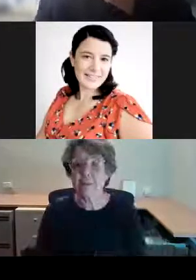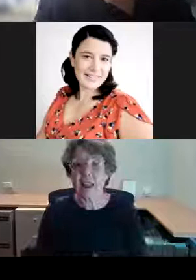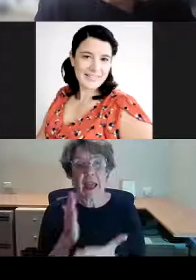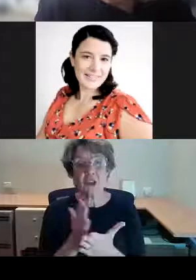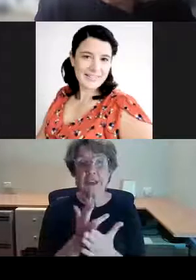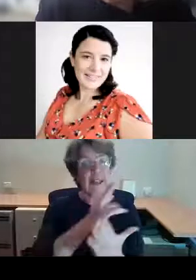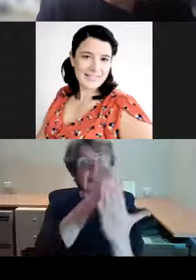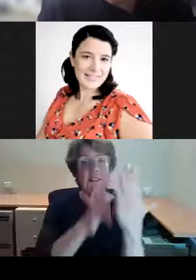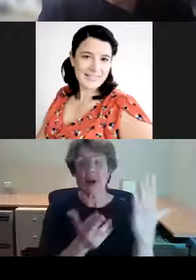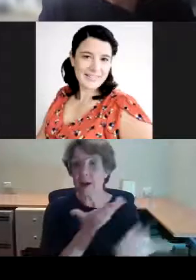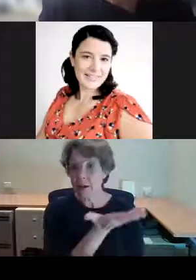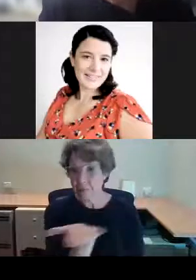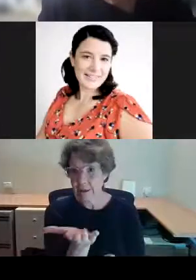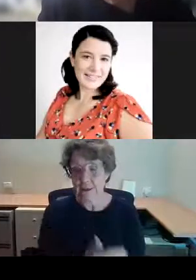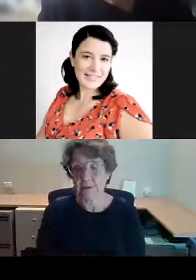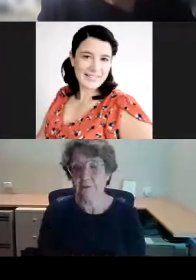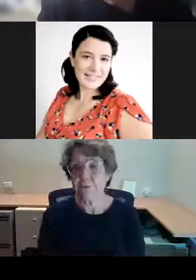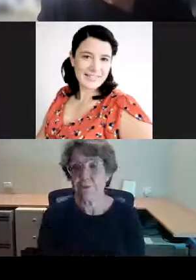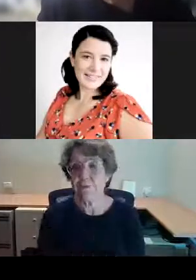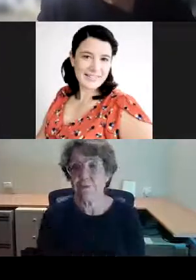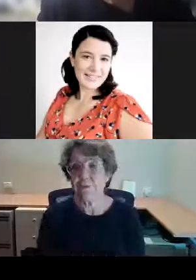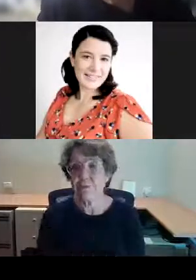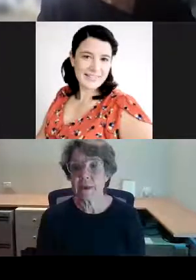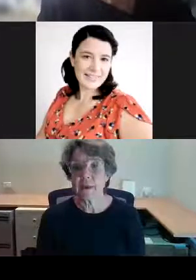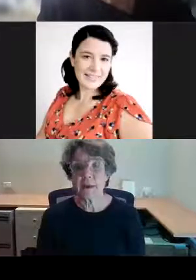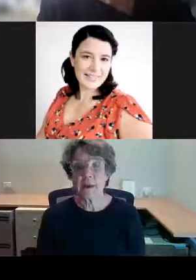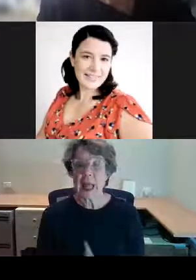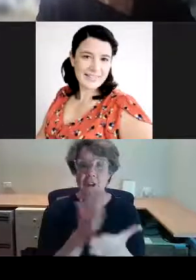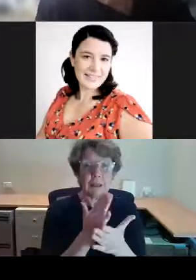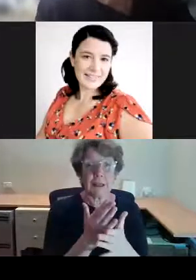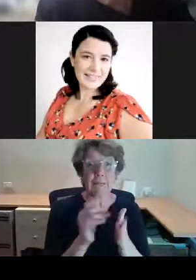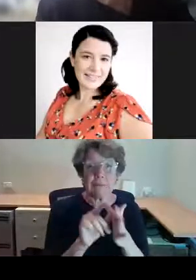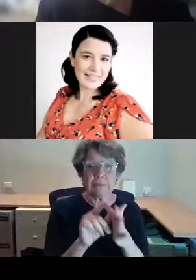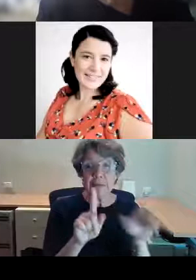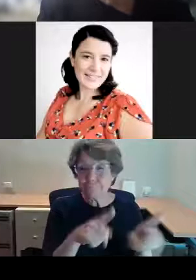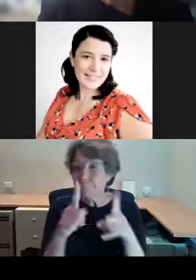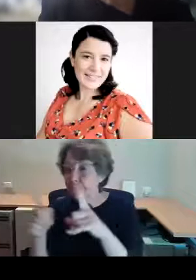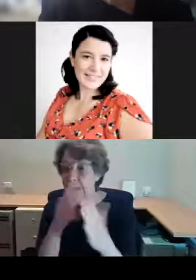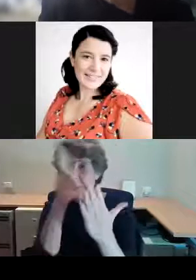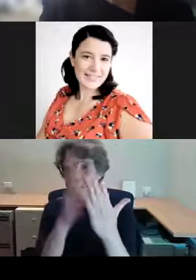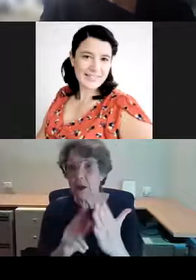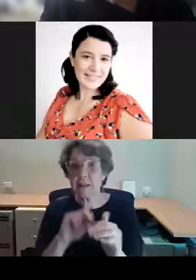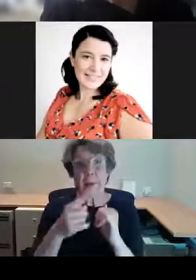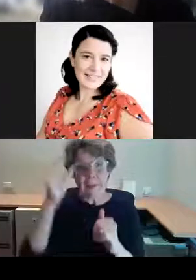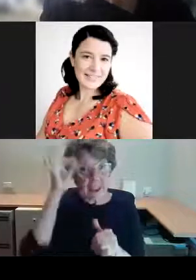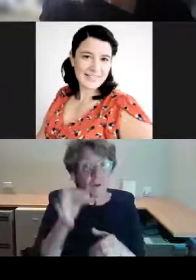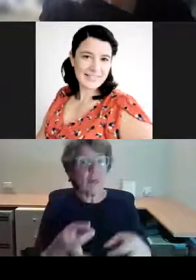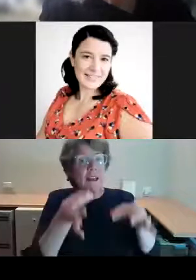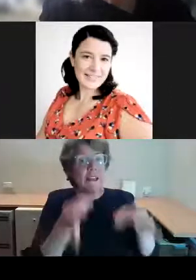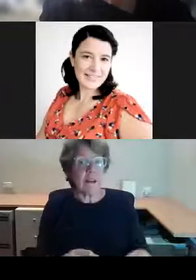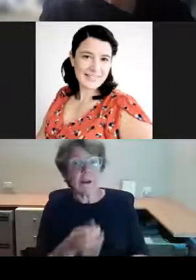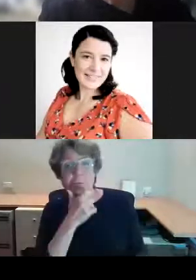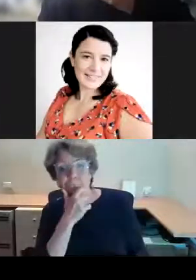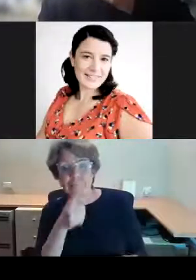produced a number of designs, but eventually the council decided to go with the one that uses the